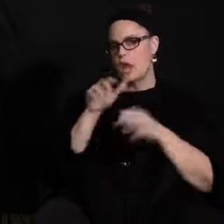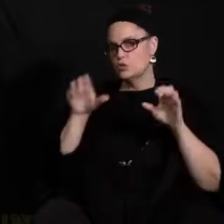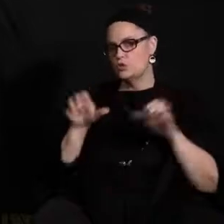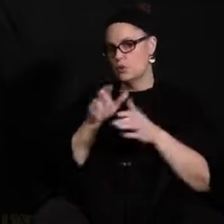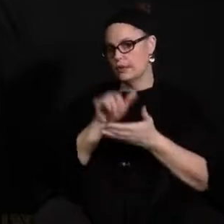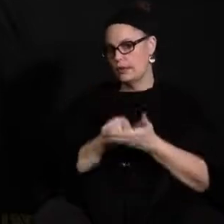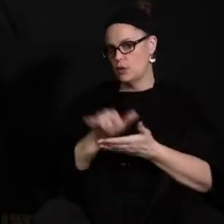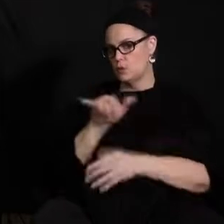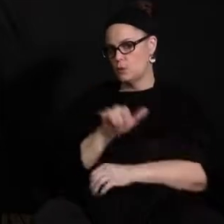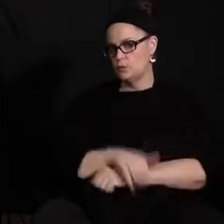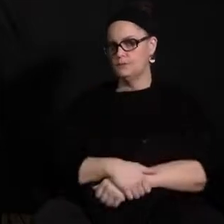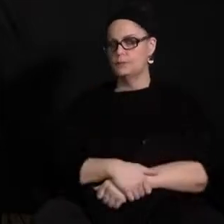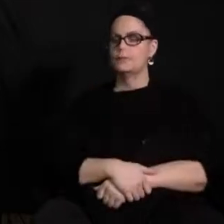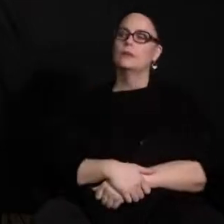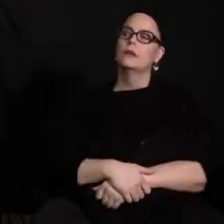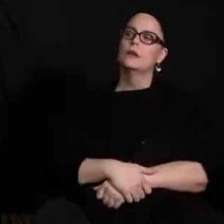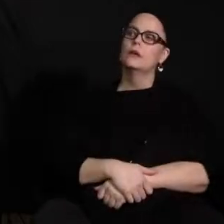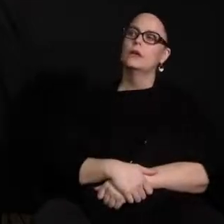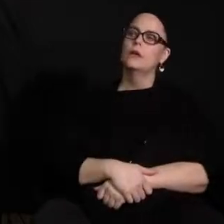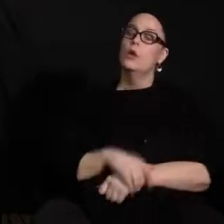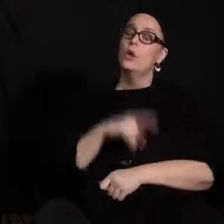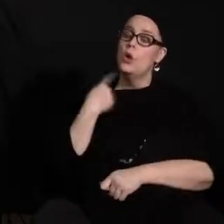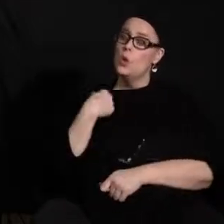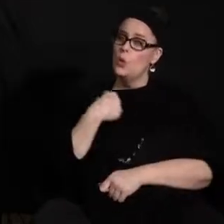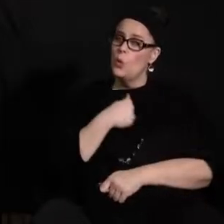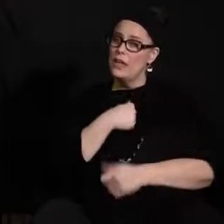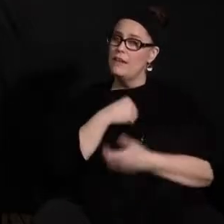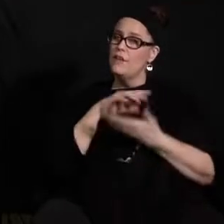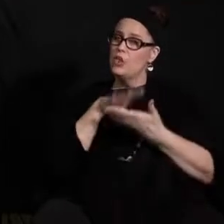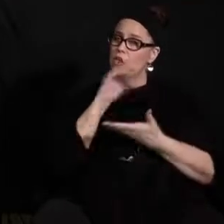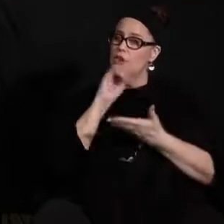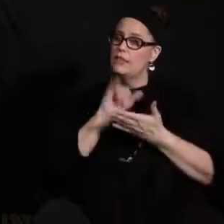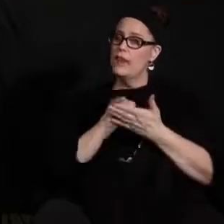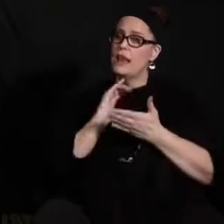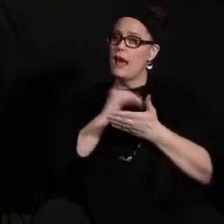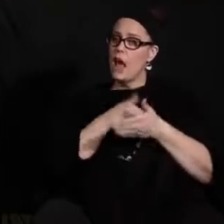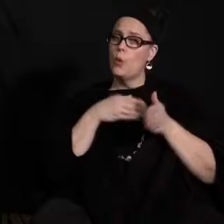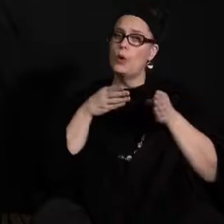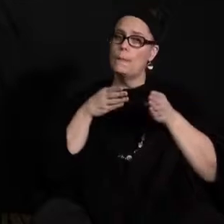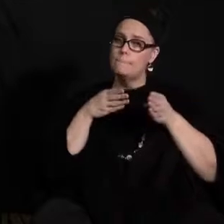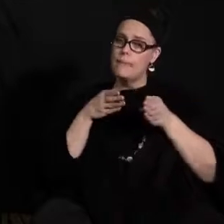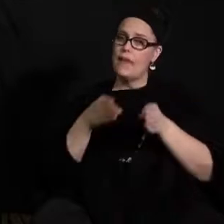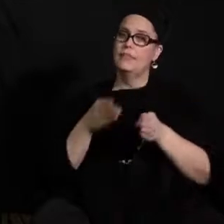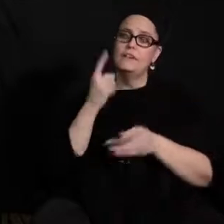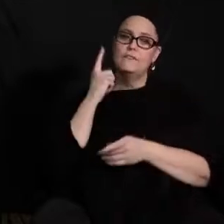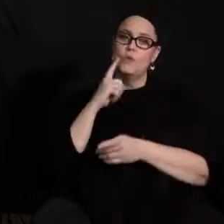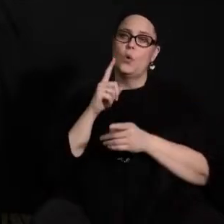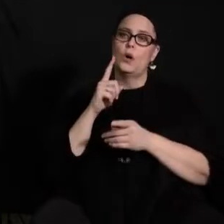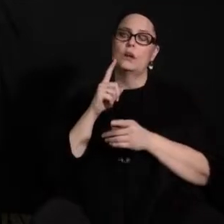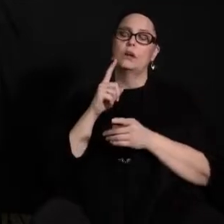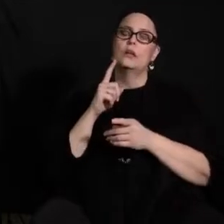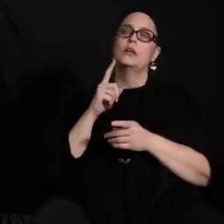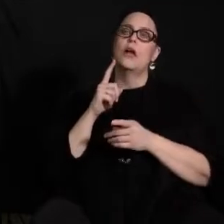so we have found that our method for getting students to come to